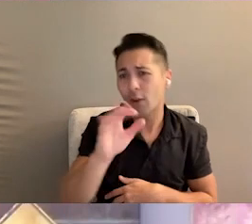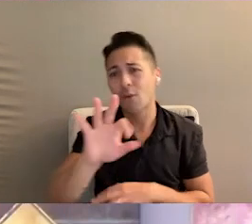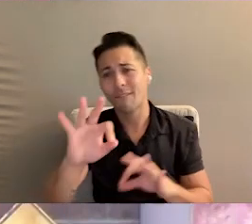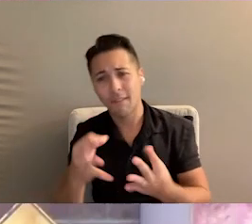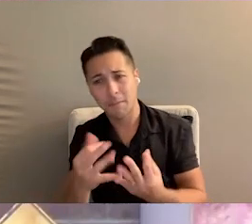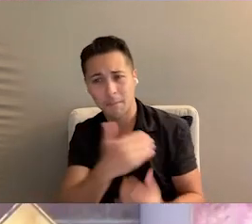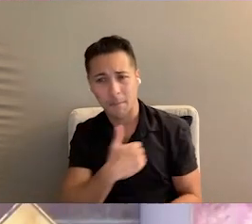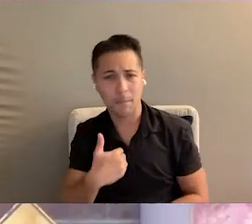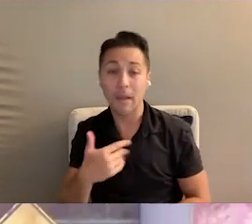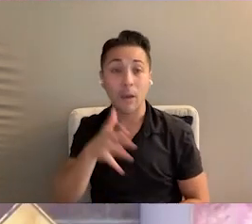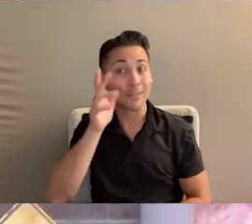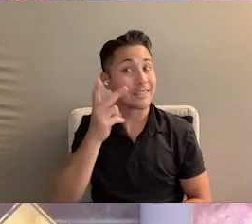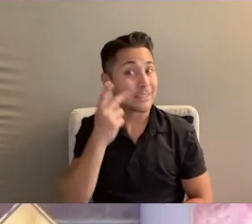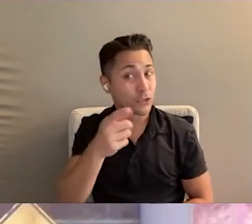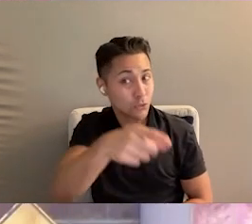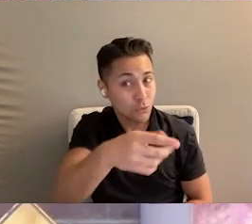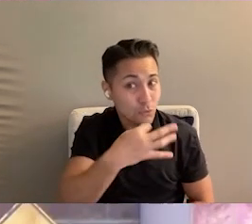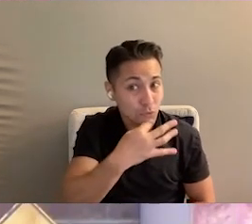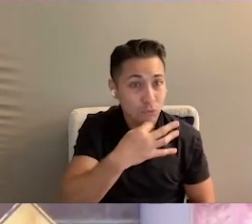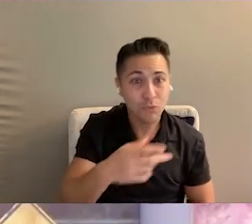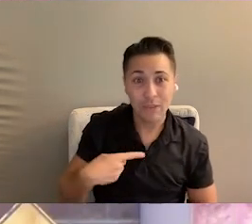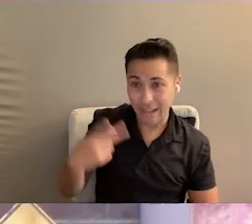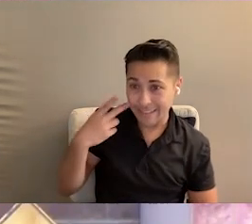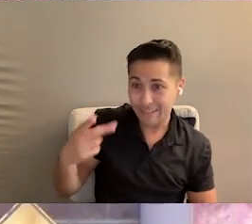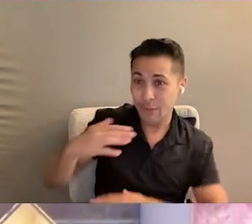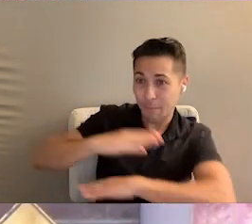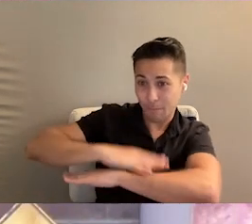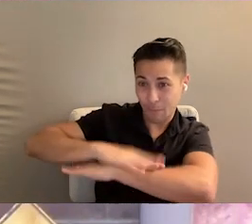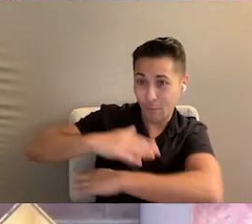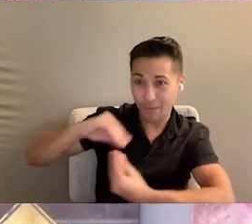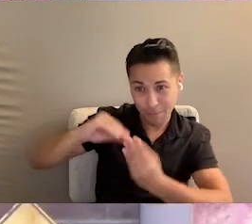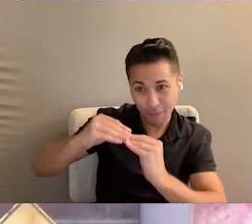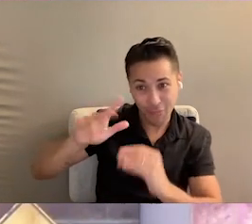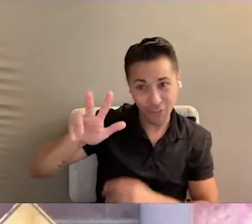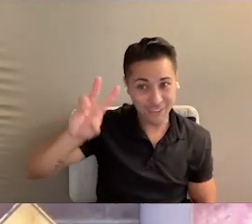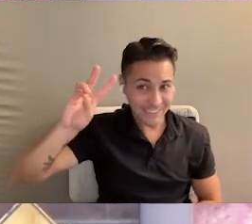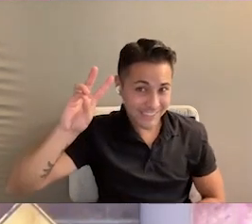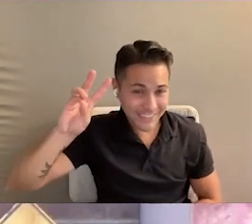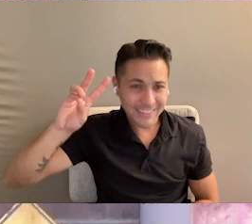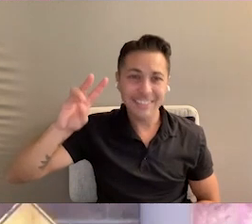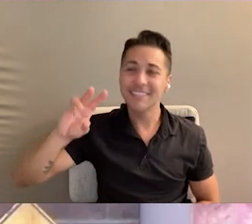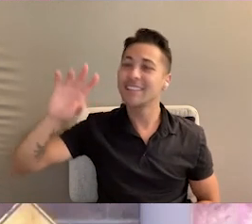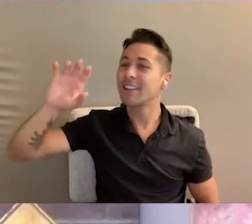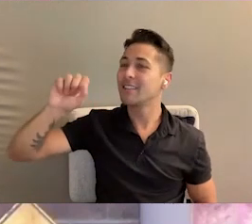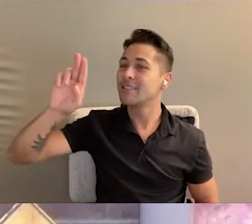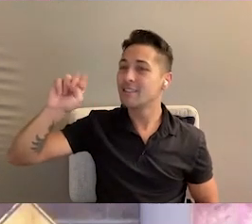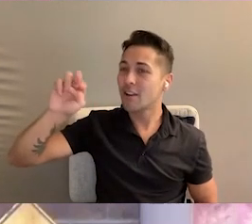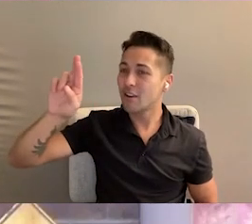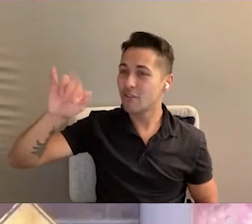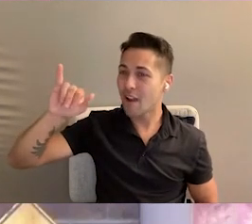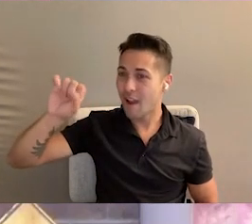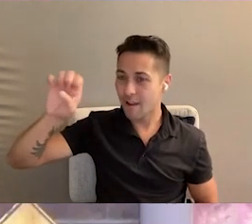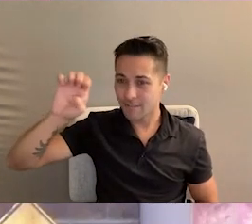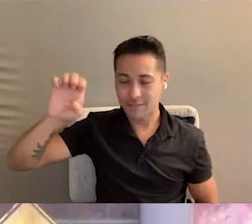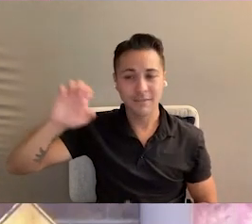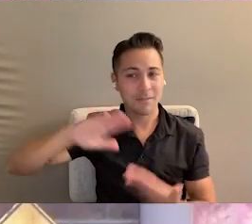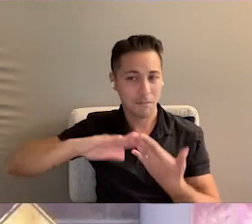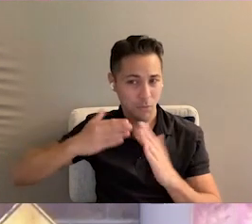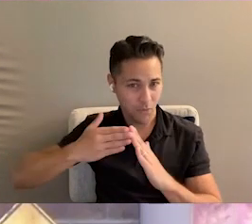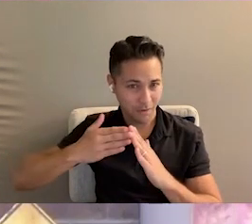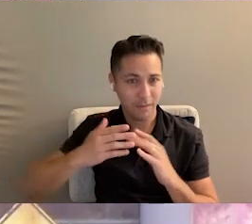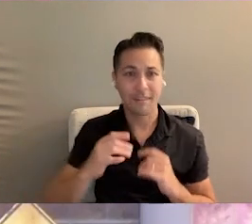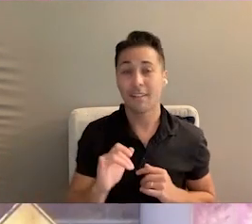ones. I'll see you soon. I'll see you at booth number 36, Sunrise Community.